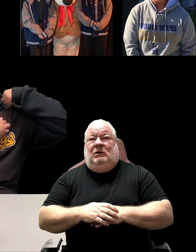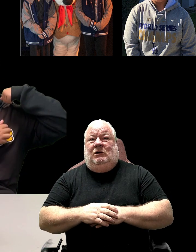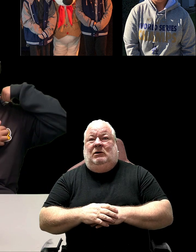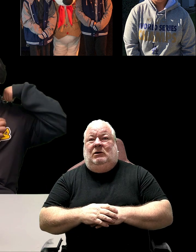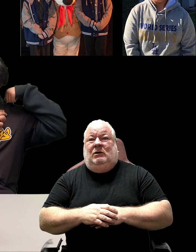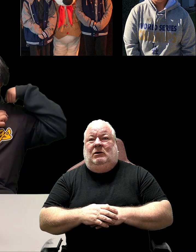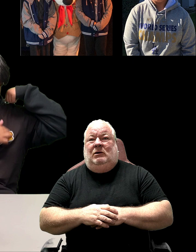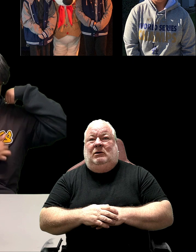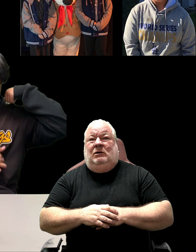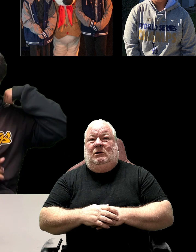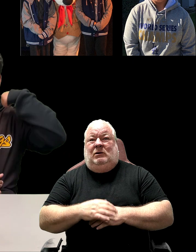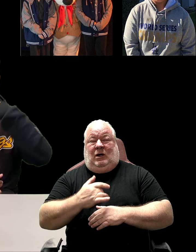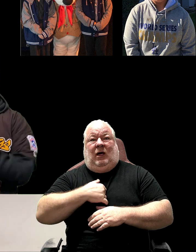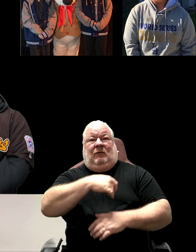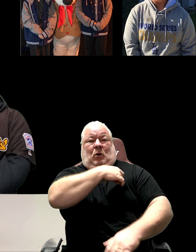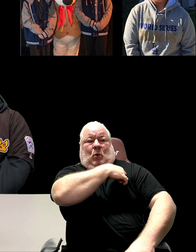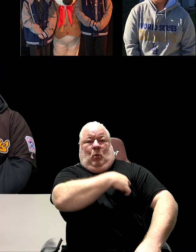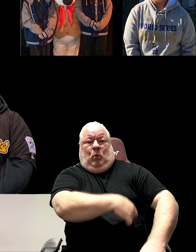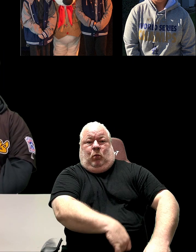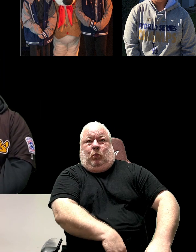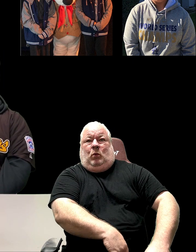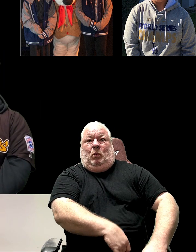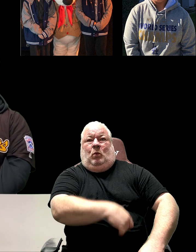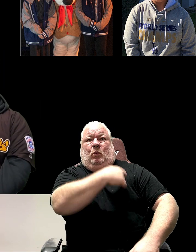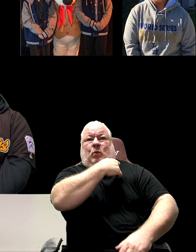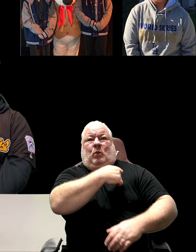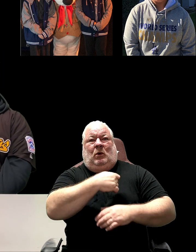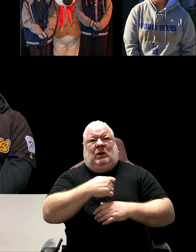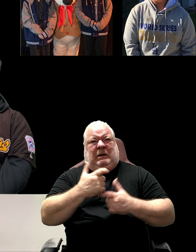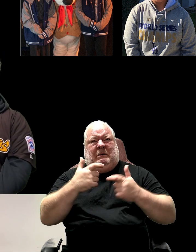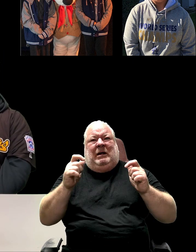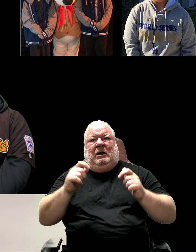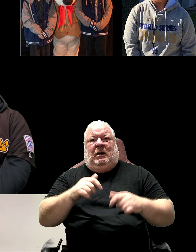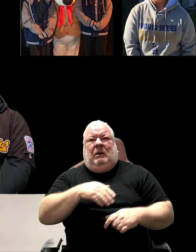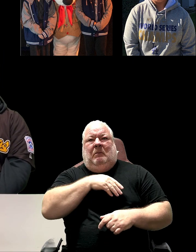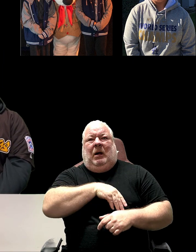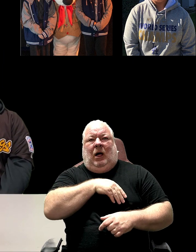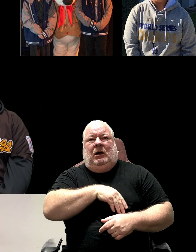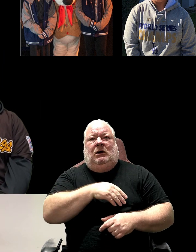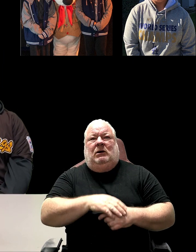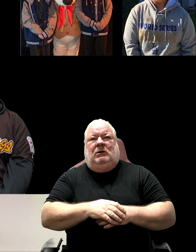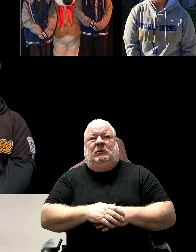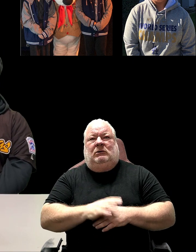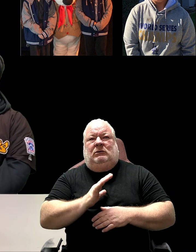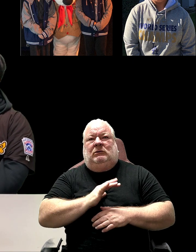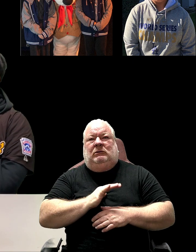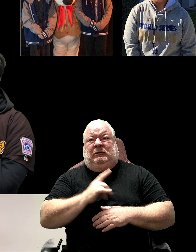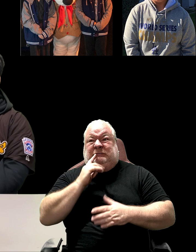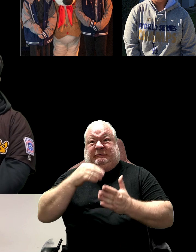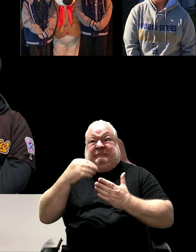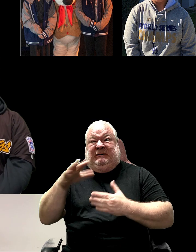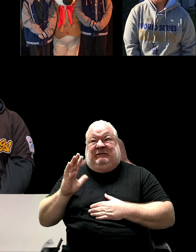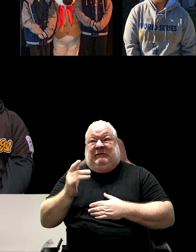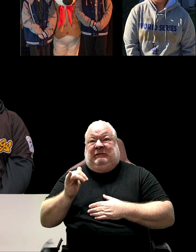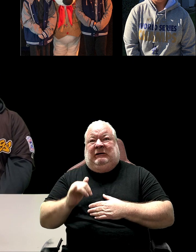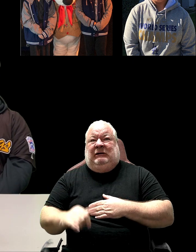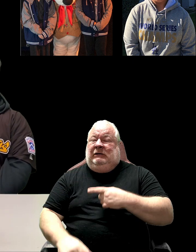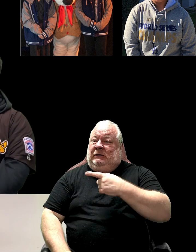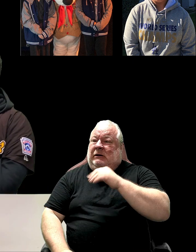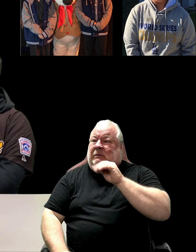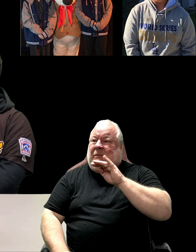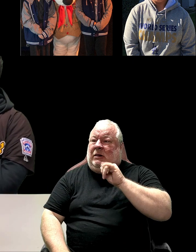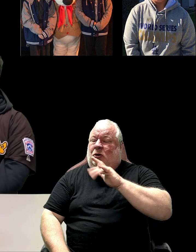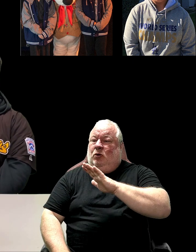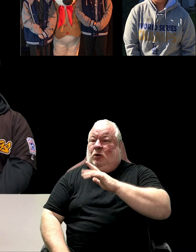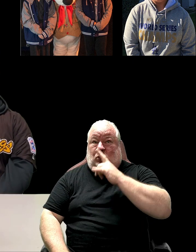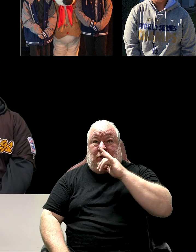very big pocket from here to like your waist. I would say it's really cool. Sounds like a pretty expensive jacket. What about yours,